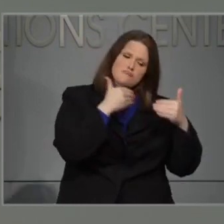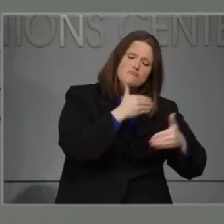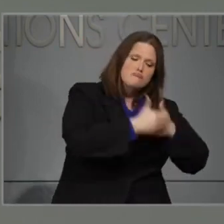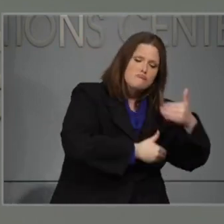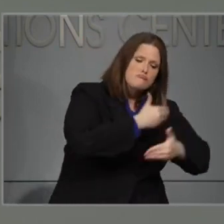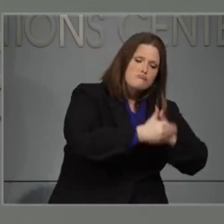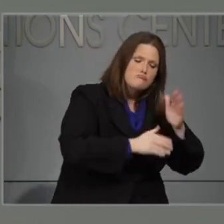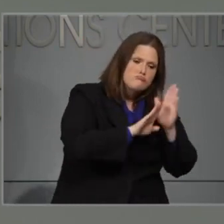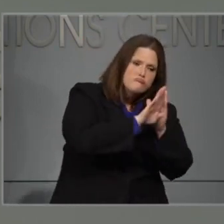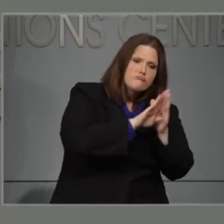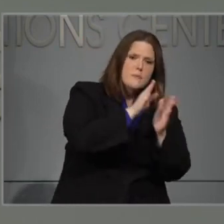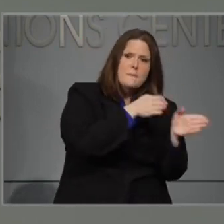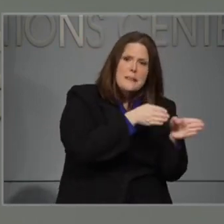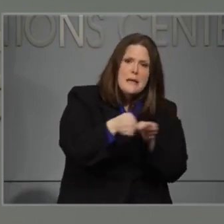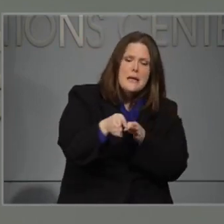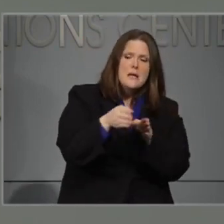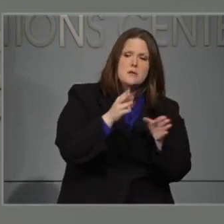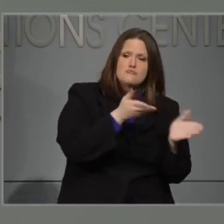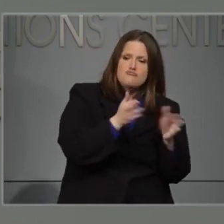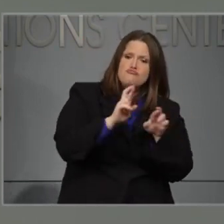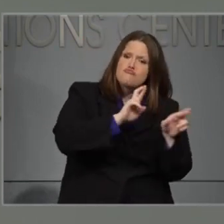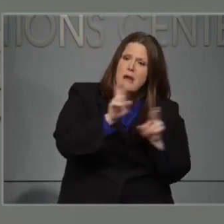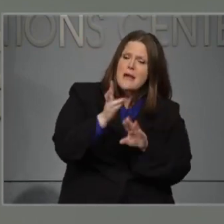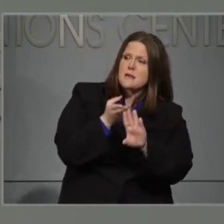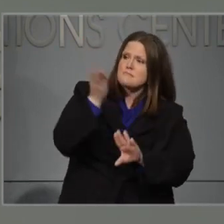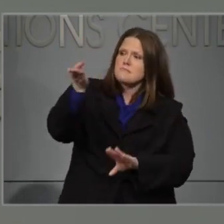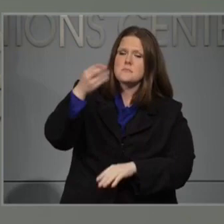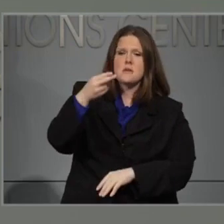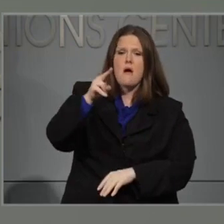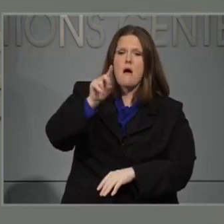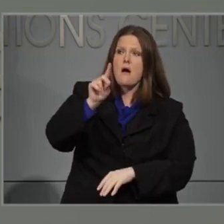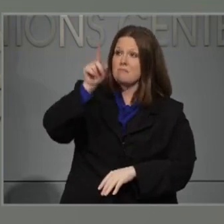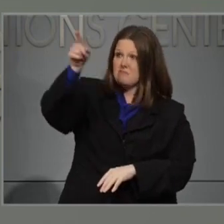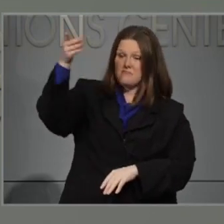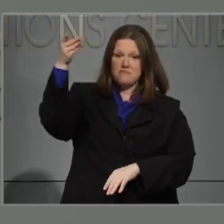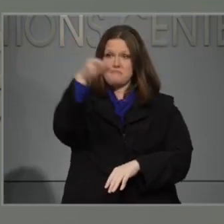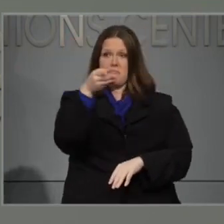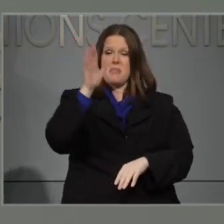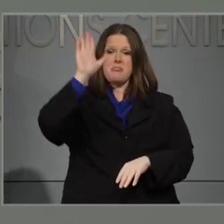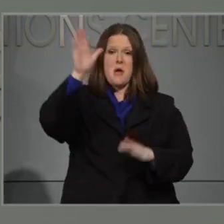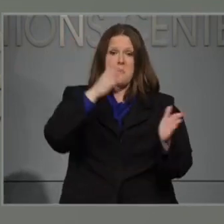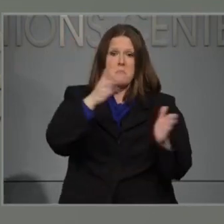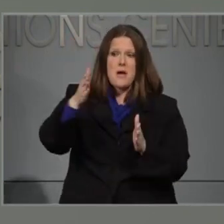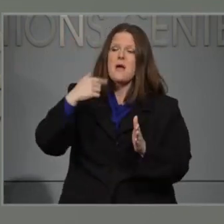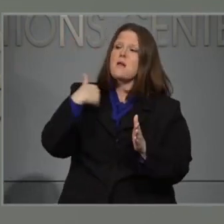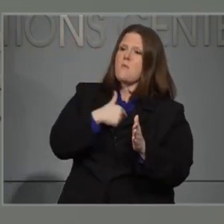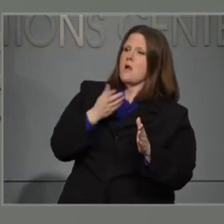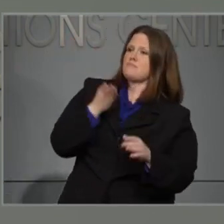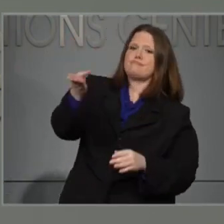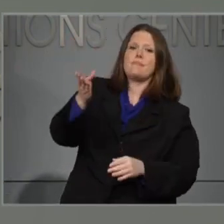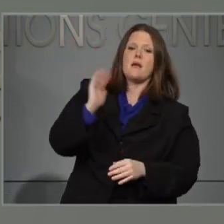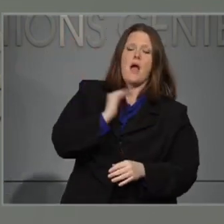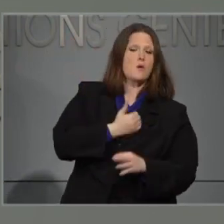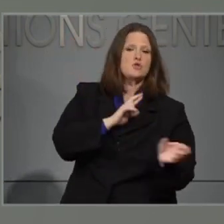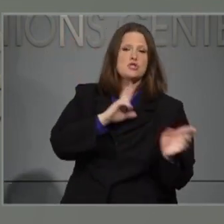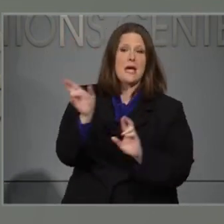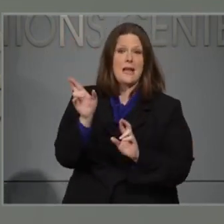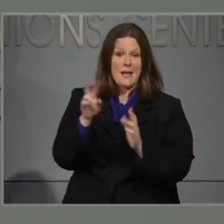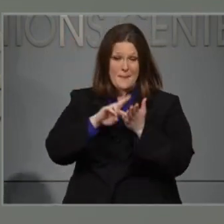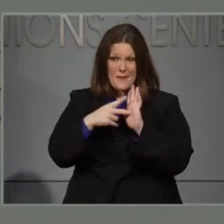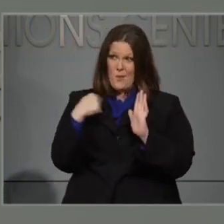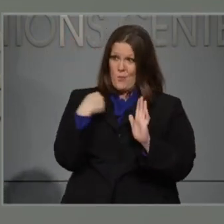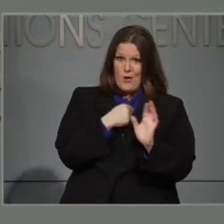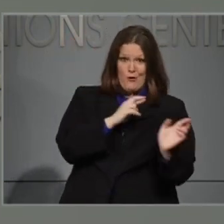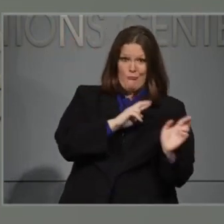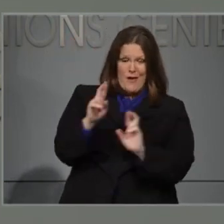the required action plan to HUD only days after publication of the federal register notice. As a result, North Carolina was the first to have